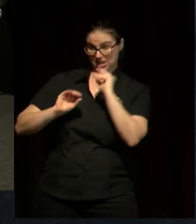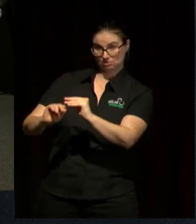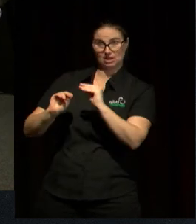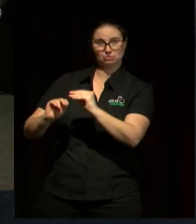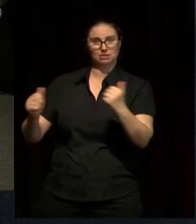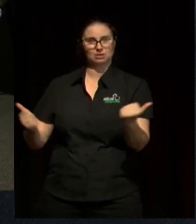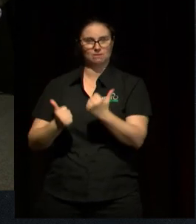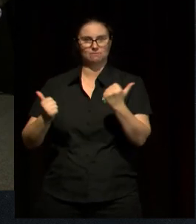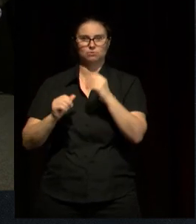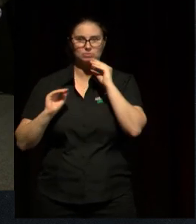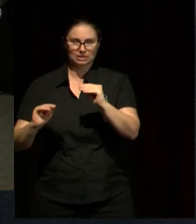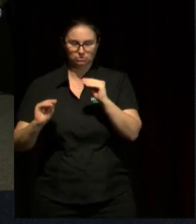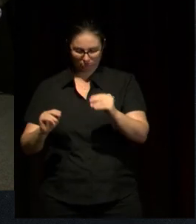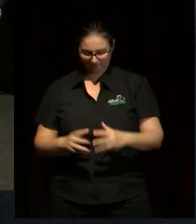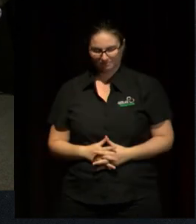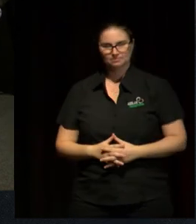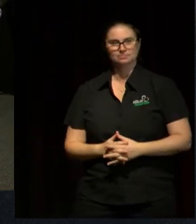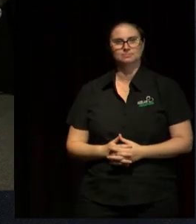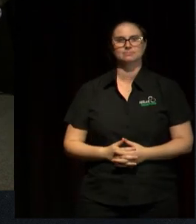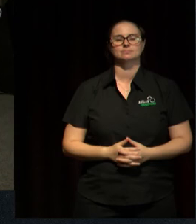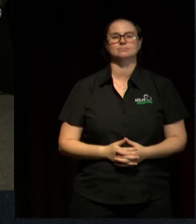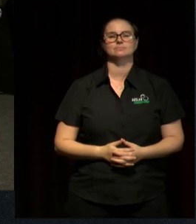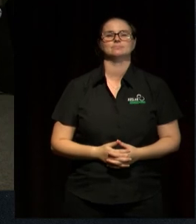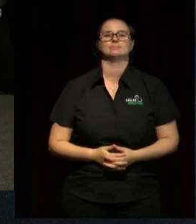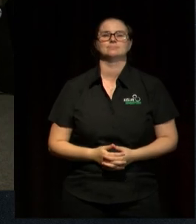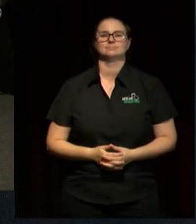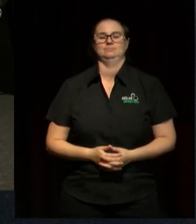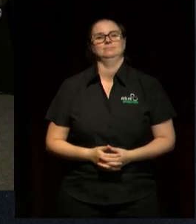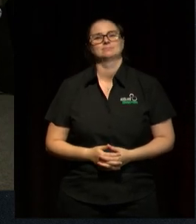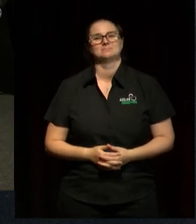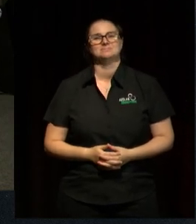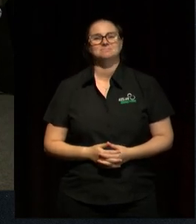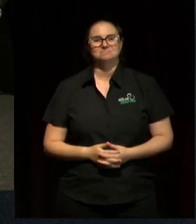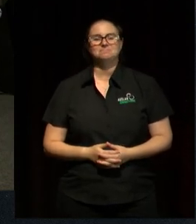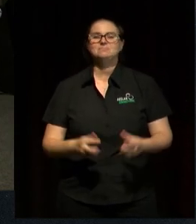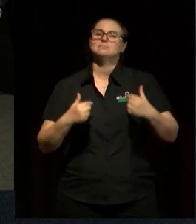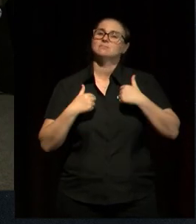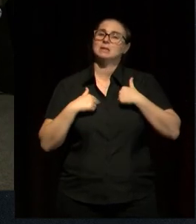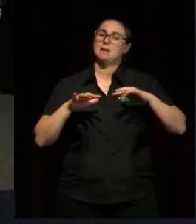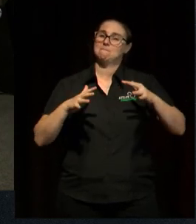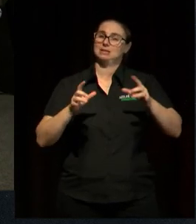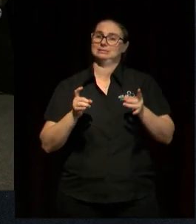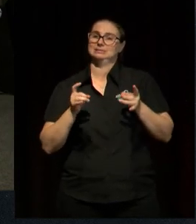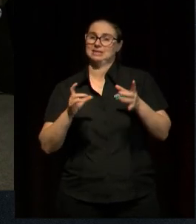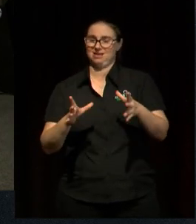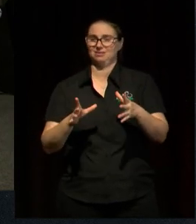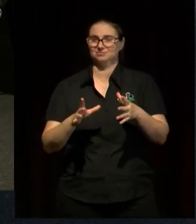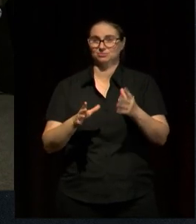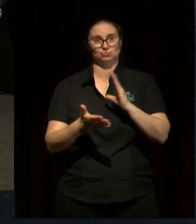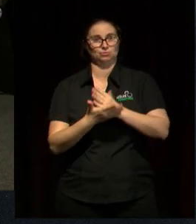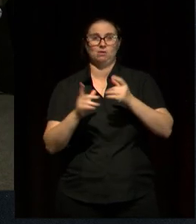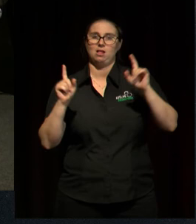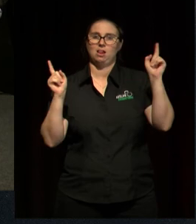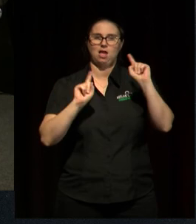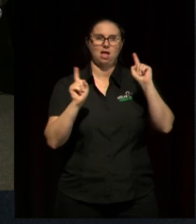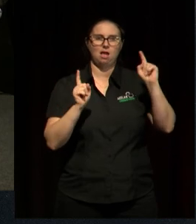Well, I might start. Yeah, I might start by saying I think that the democratization of schooling